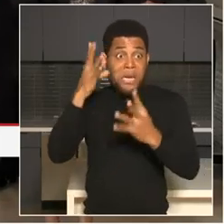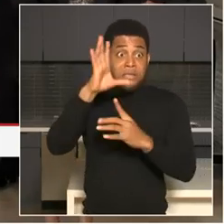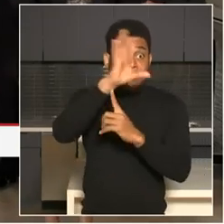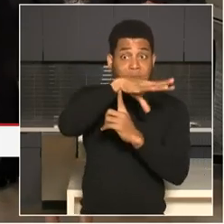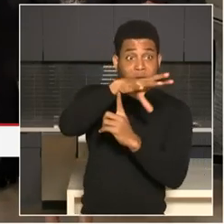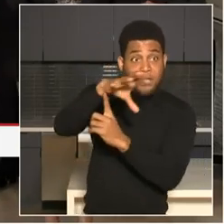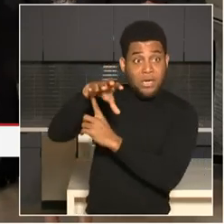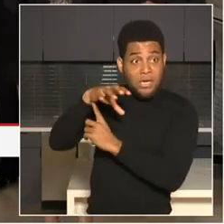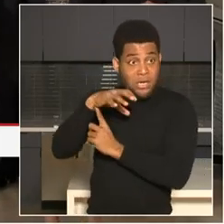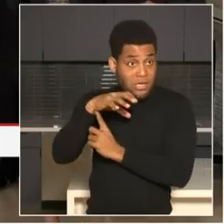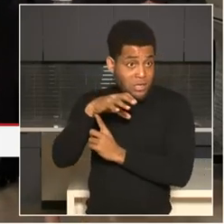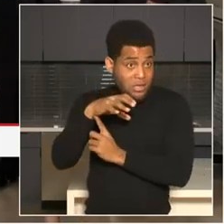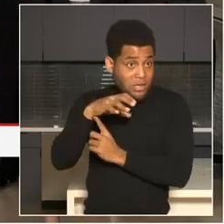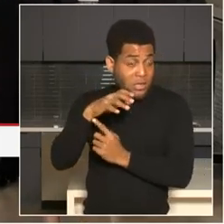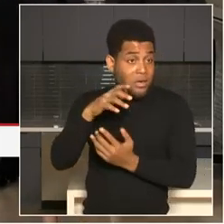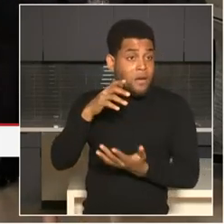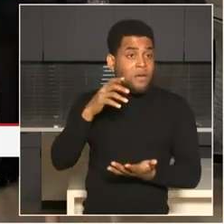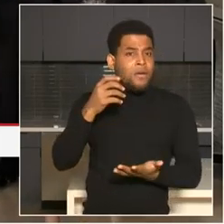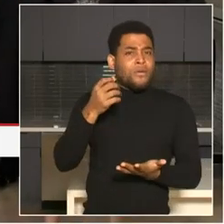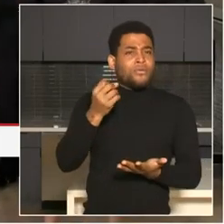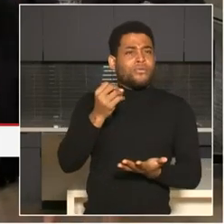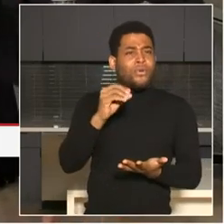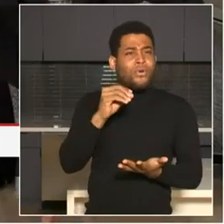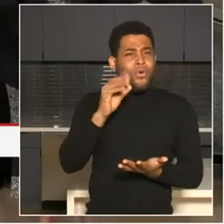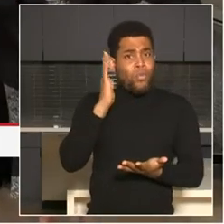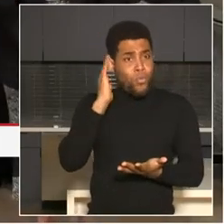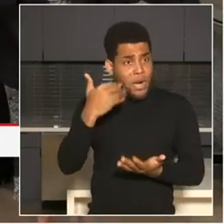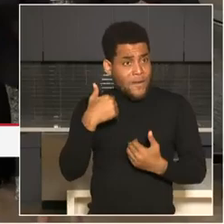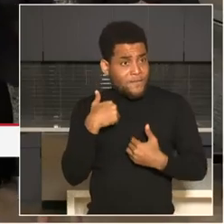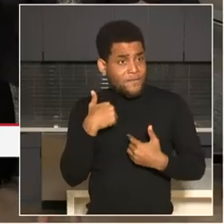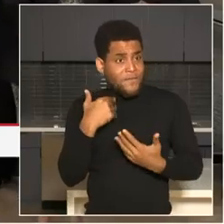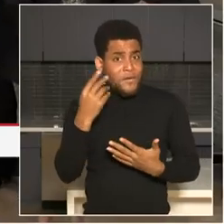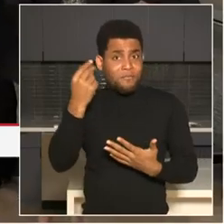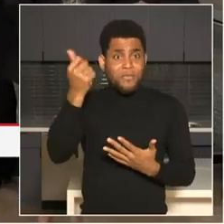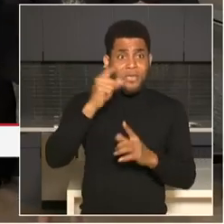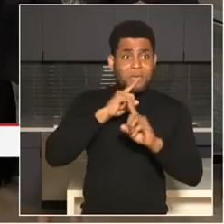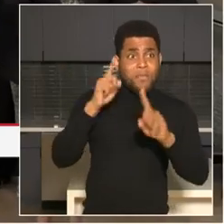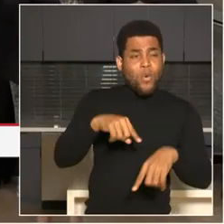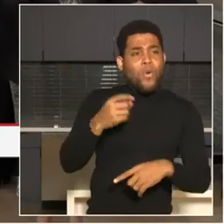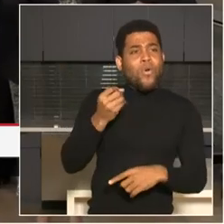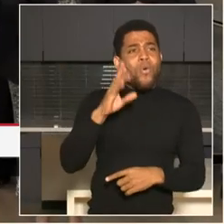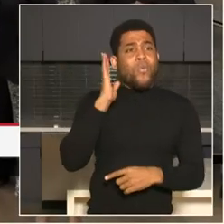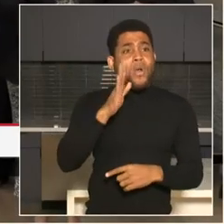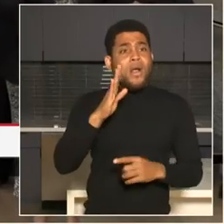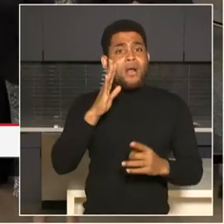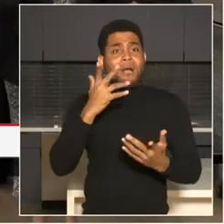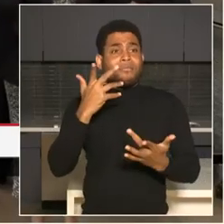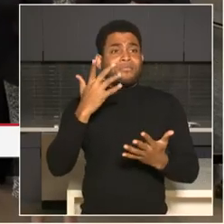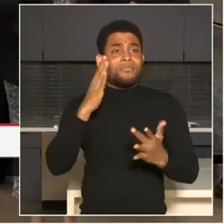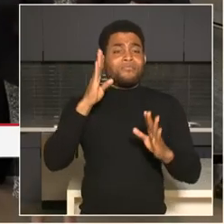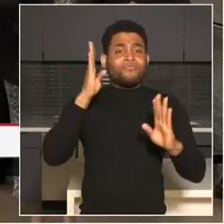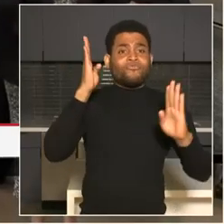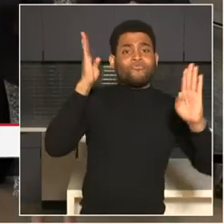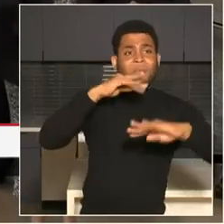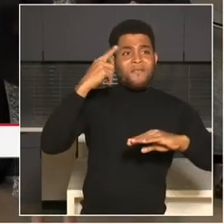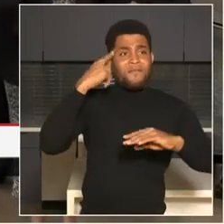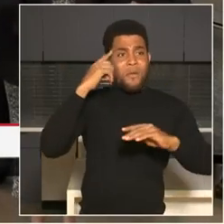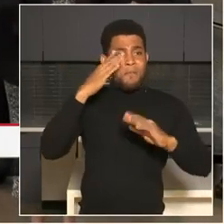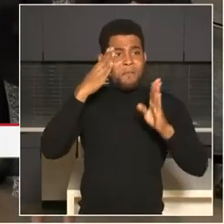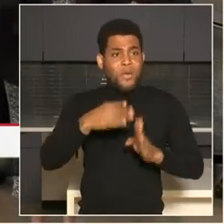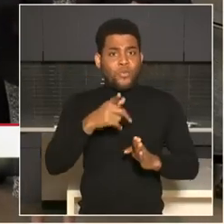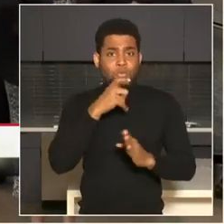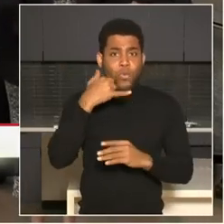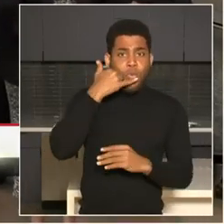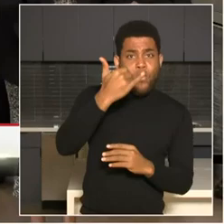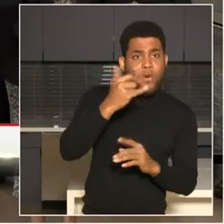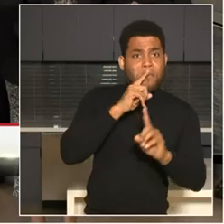crime before sending the police response to that location? No, not at all. mean, we, we typically receive that when crime is occurring, oftentimes